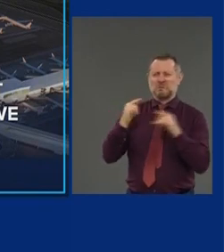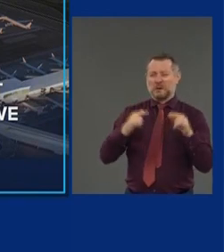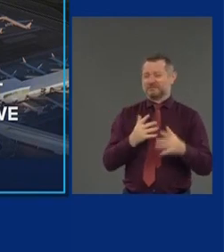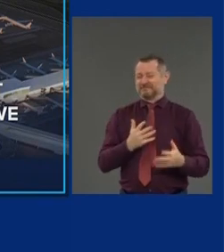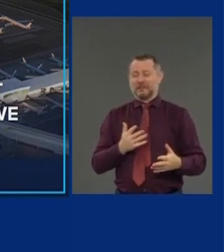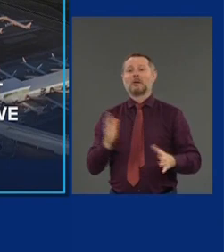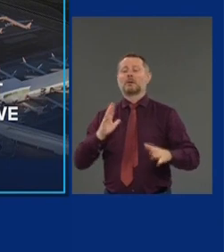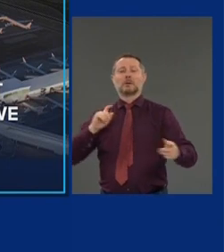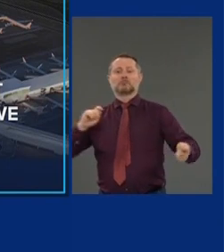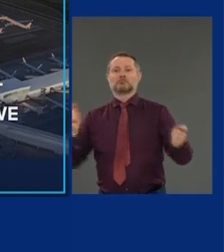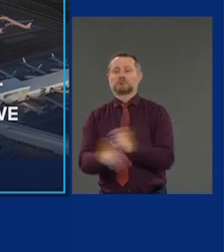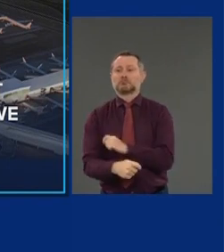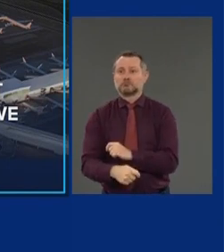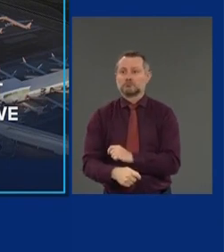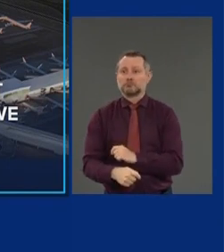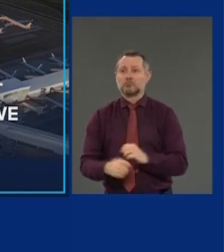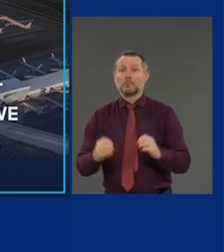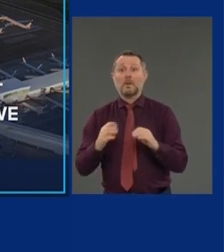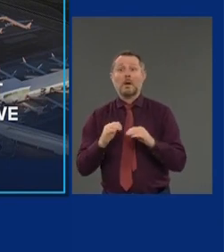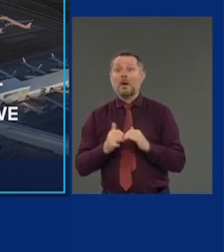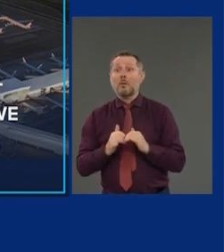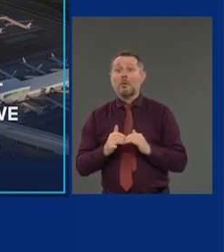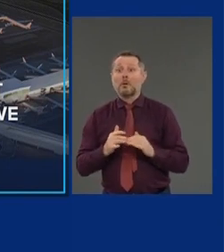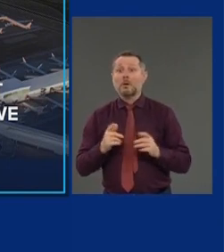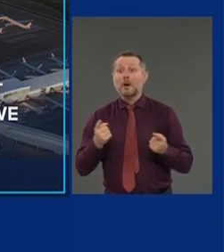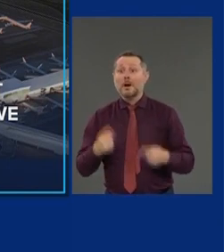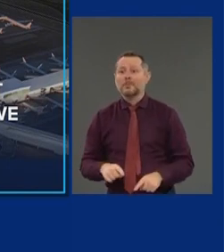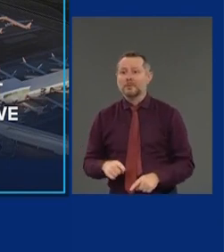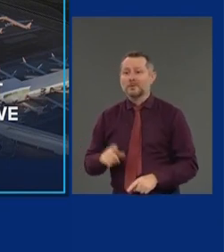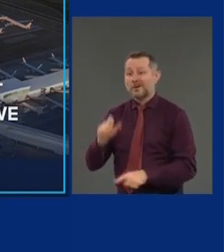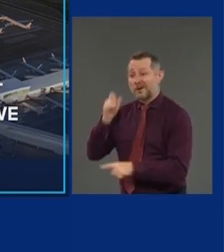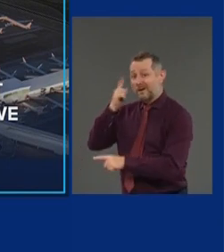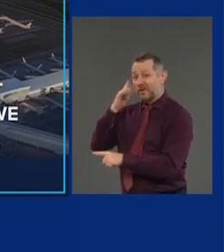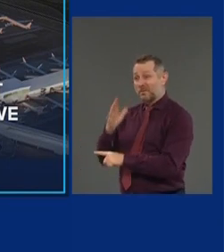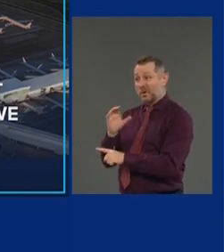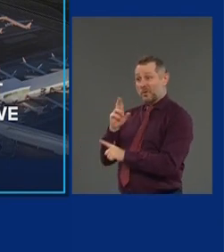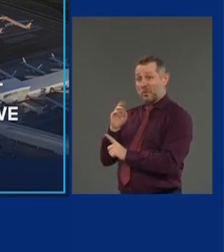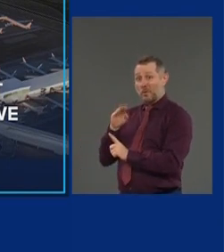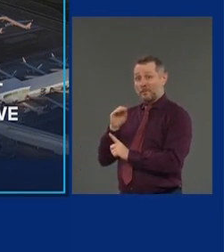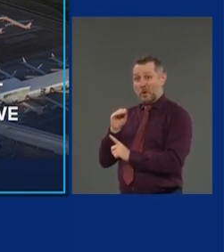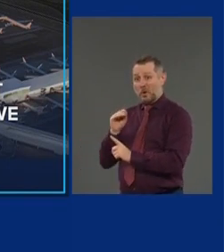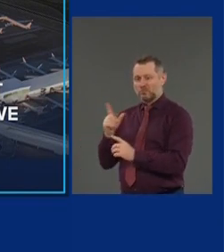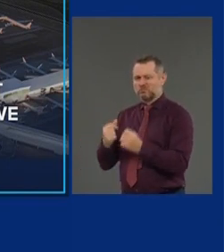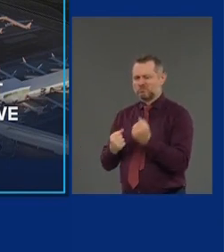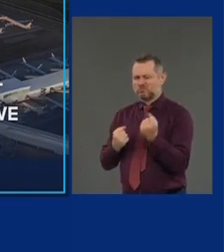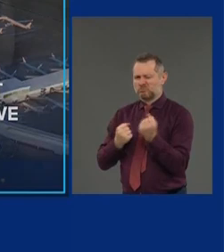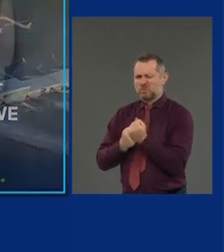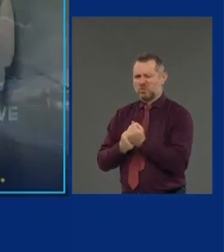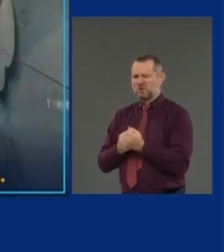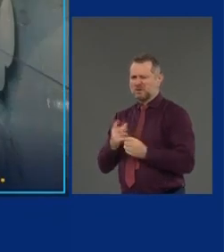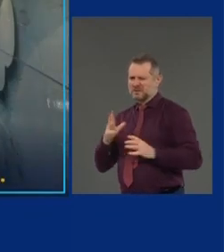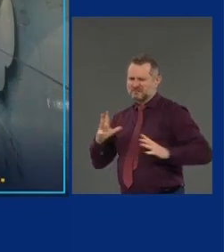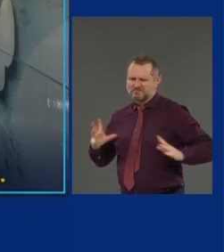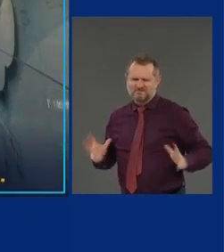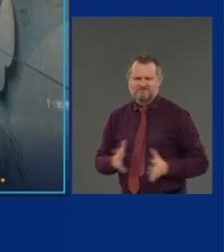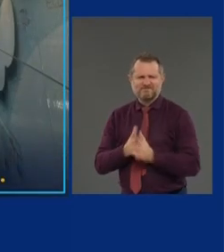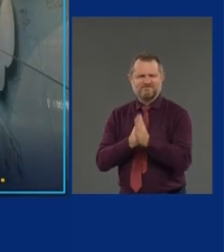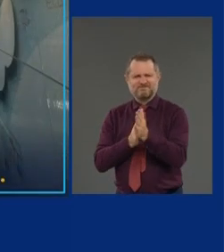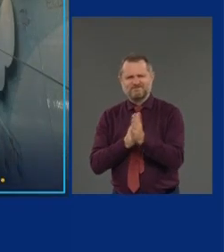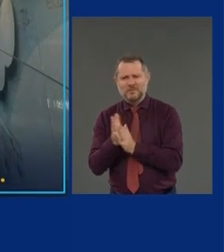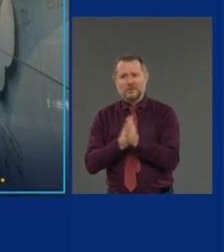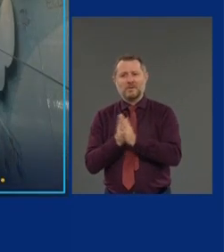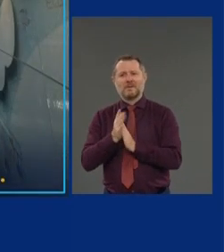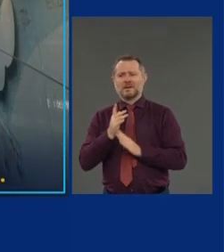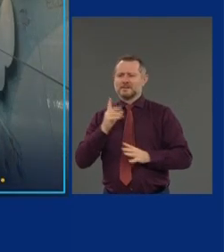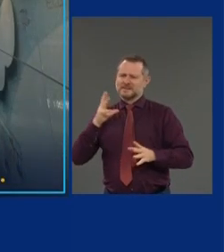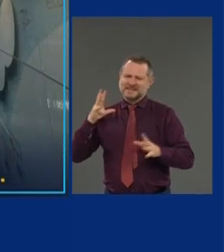vigilant, and I might say intense, encouragement. The new spacious Terminal B is more than